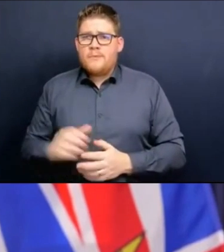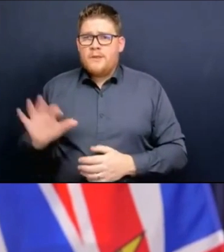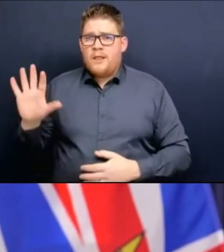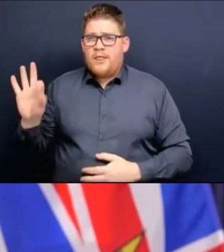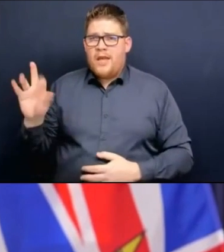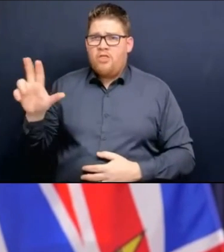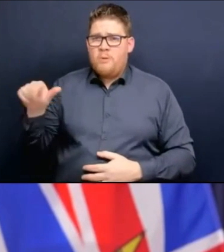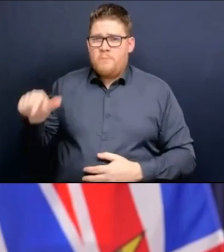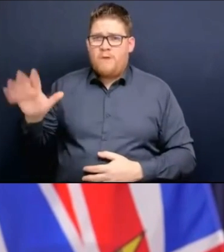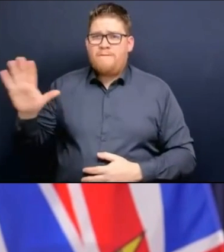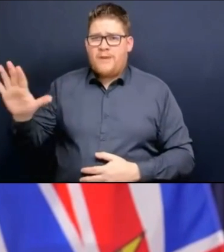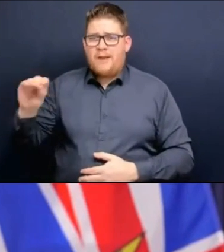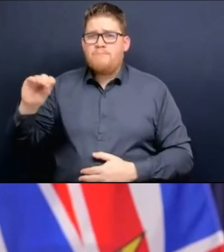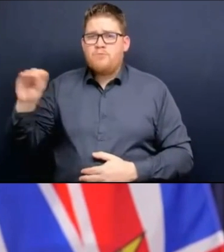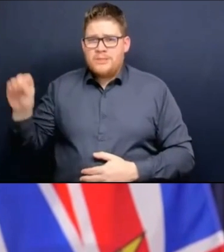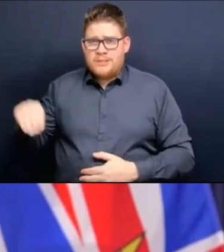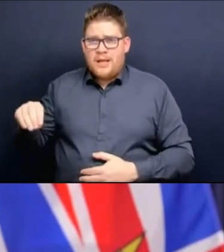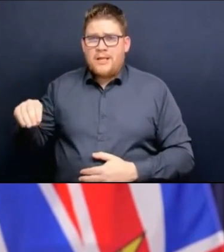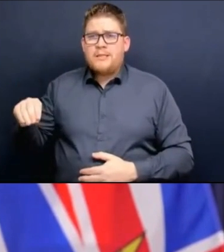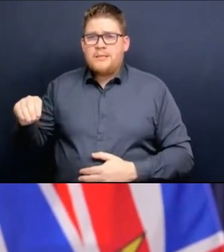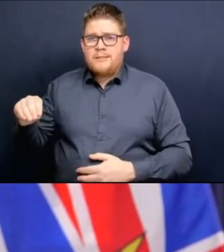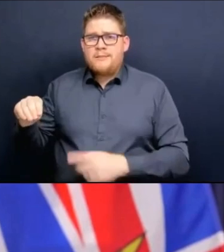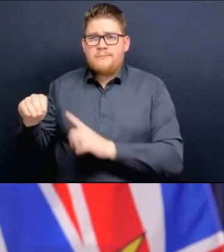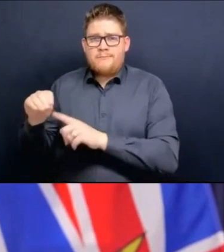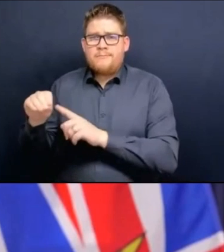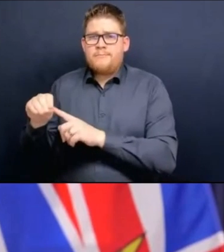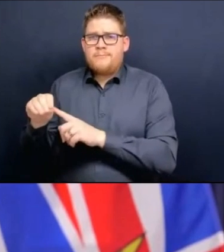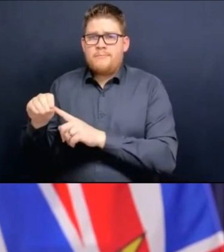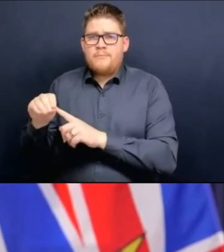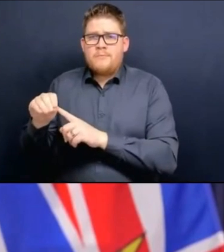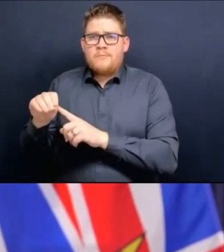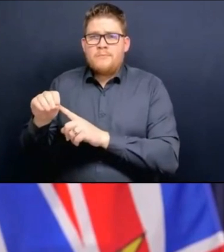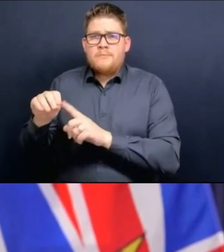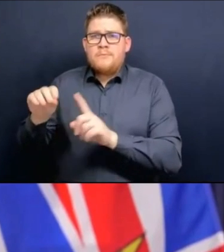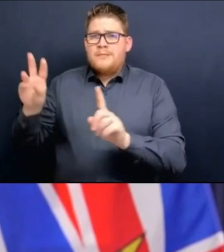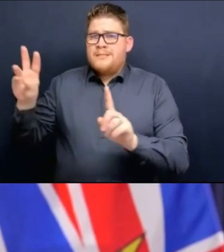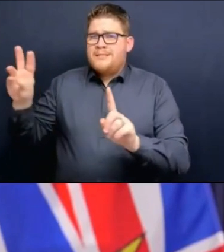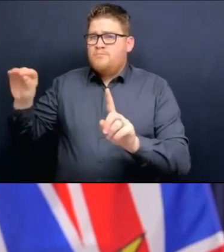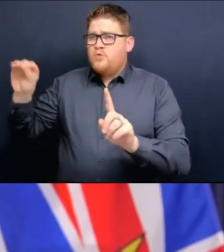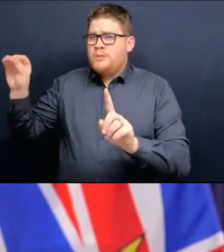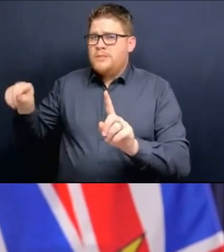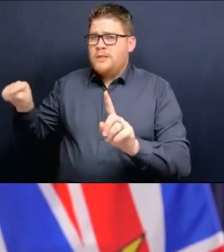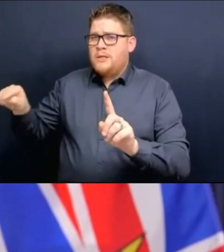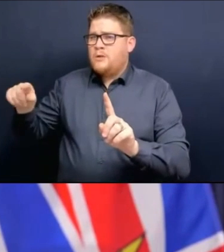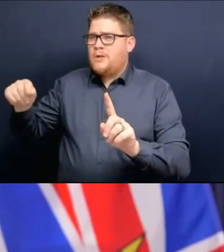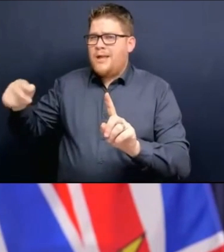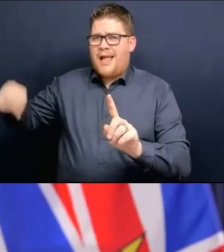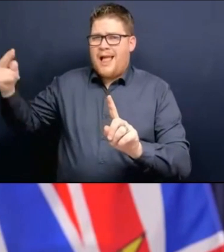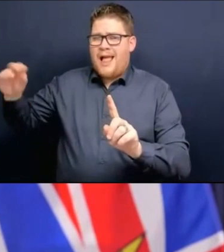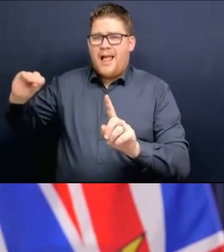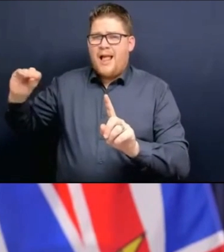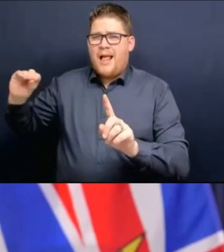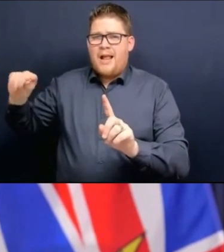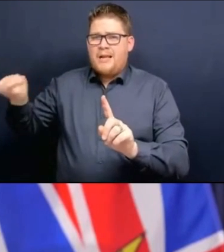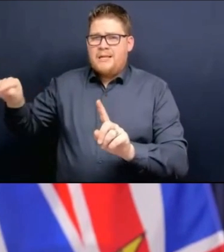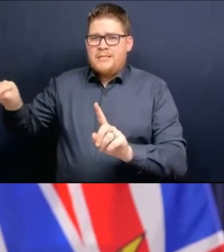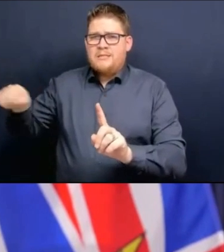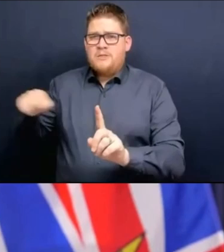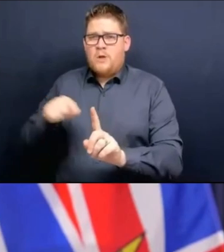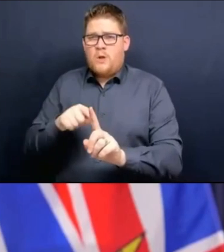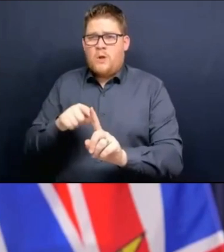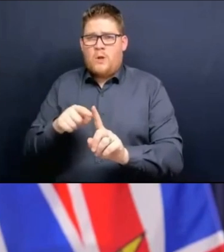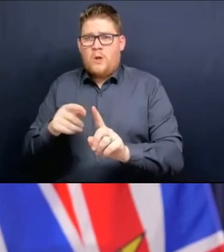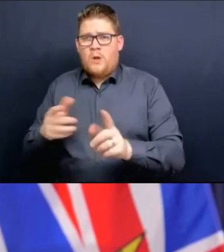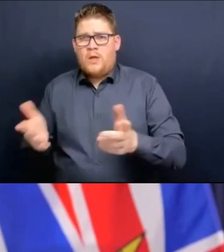.5%. But we think 6.5% unvaccinated is too high. And why do we think that? Because you're 30 times as likely,